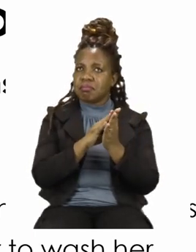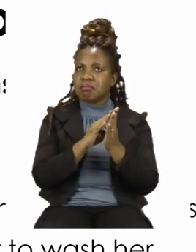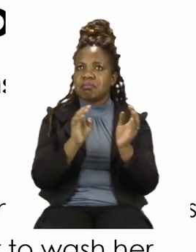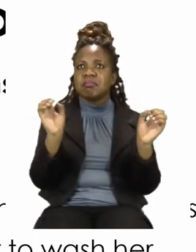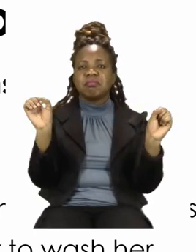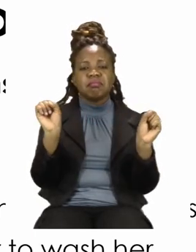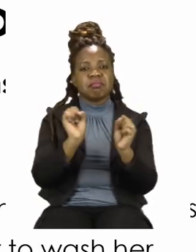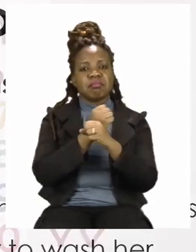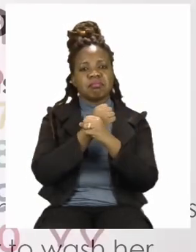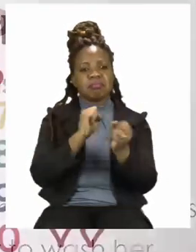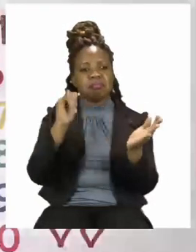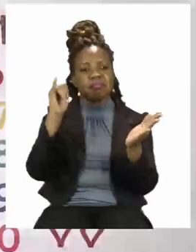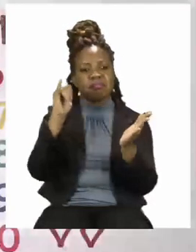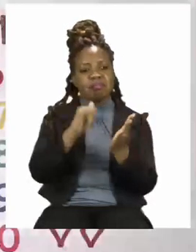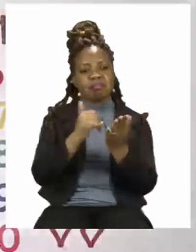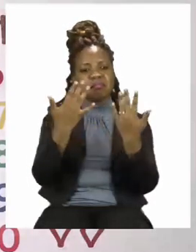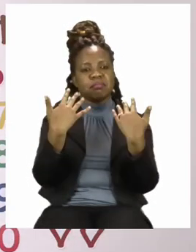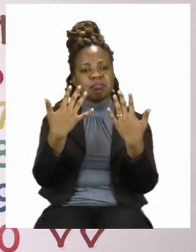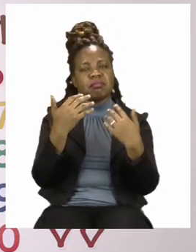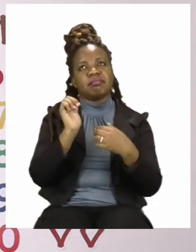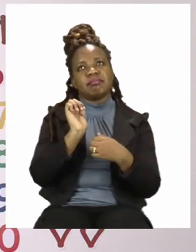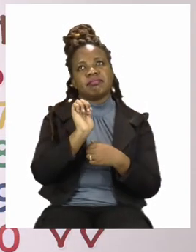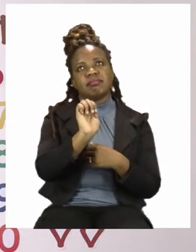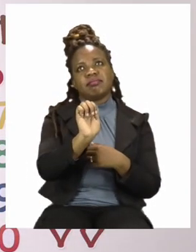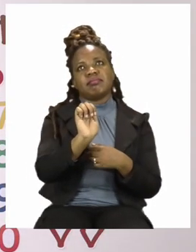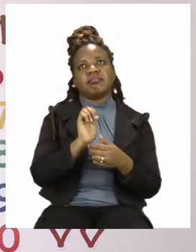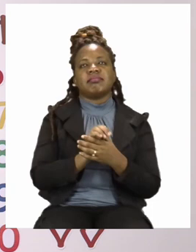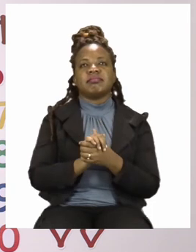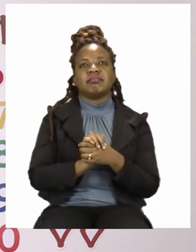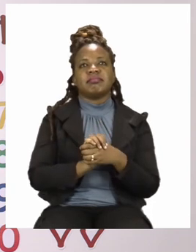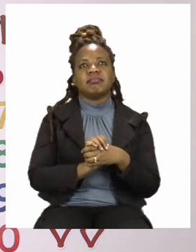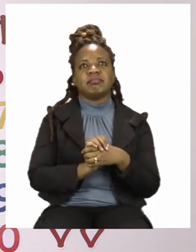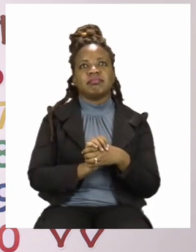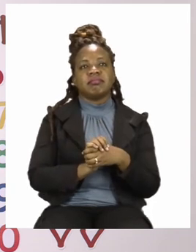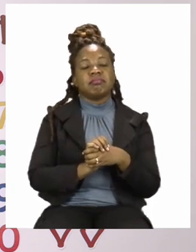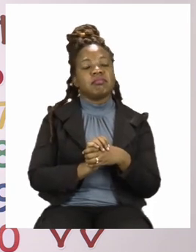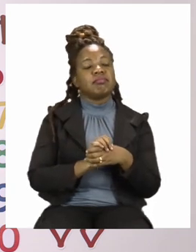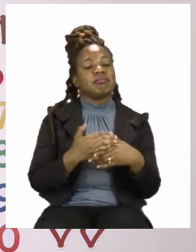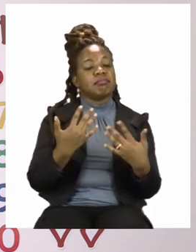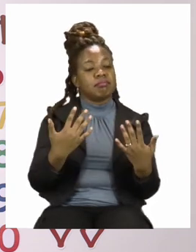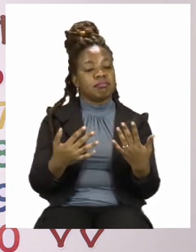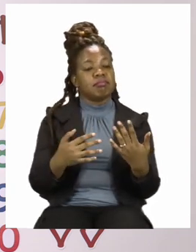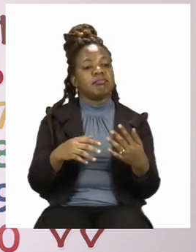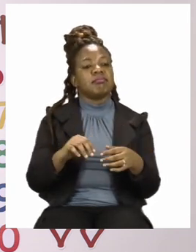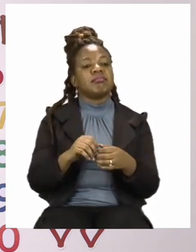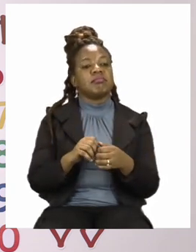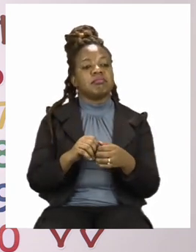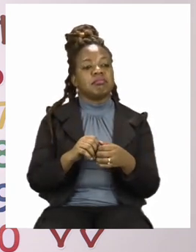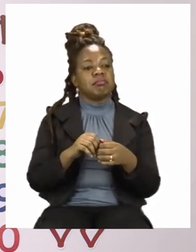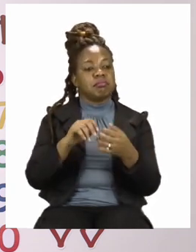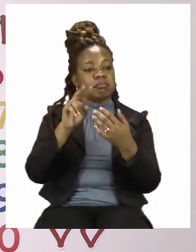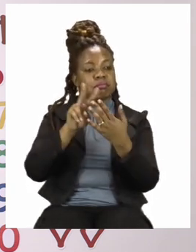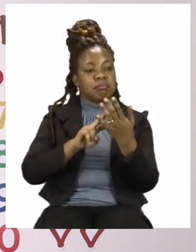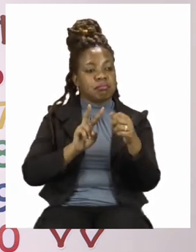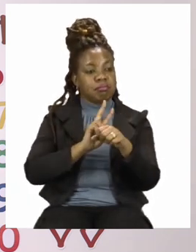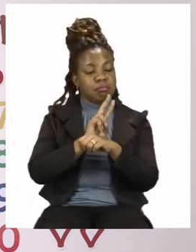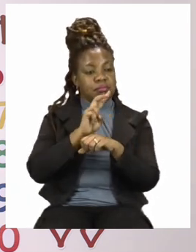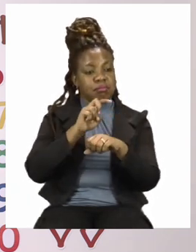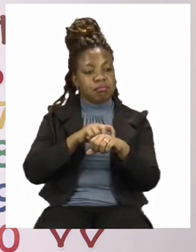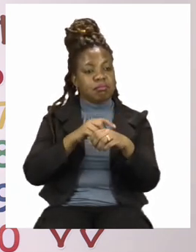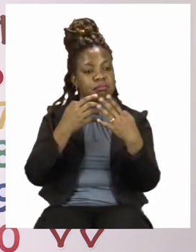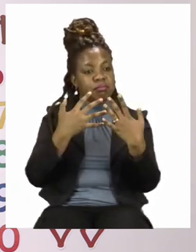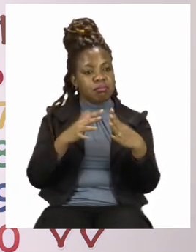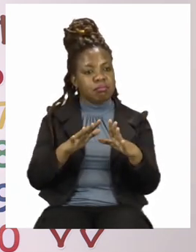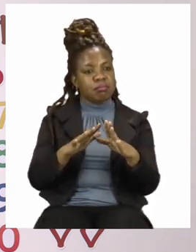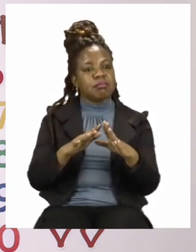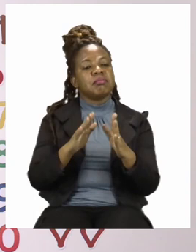hands. So now that we have read it a second time, go ahead and look for your answers. Remember,